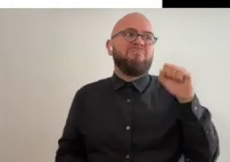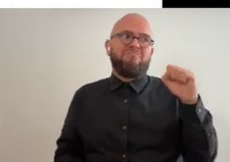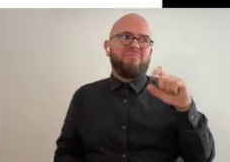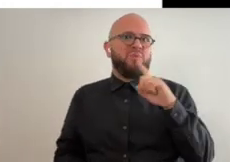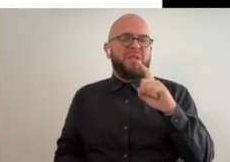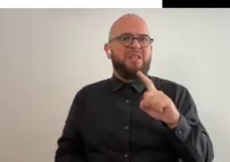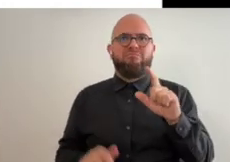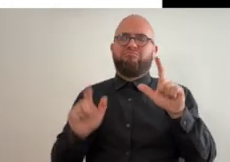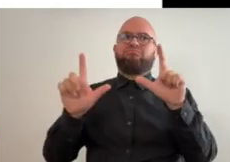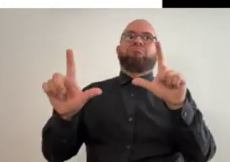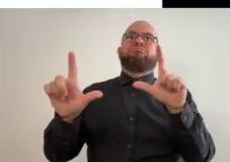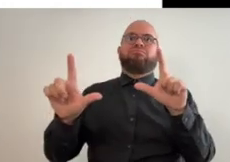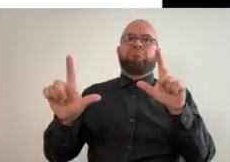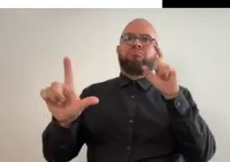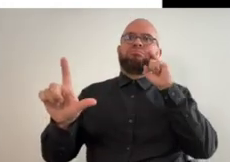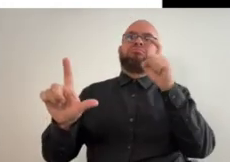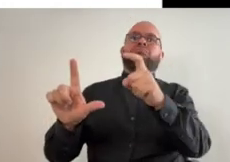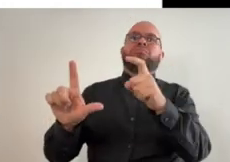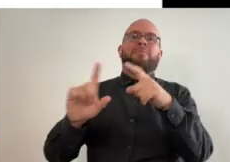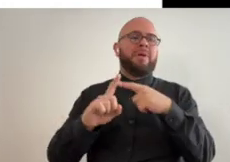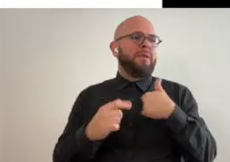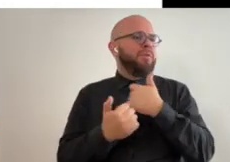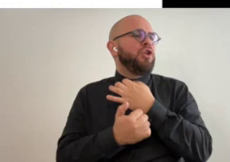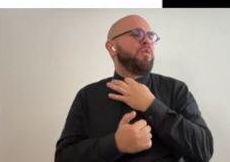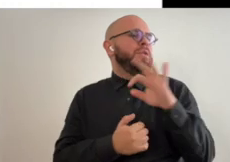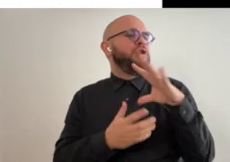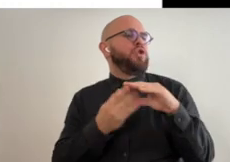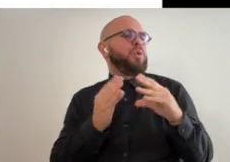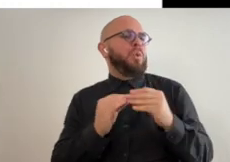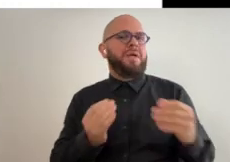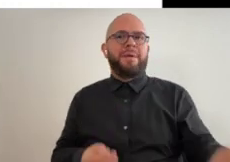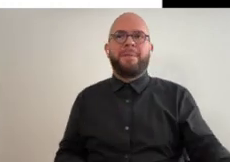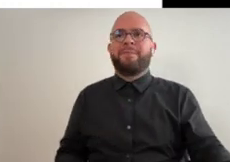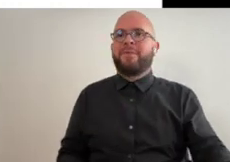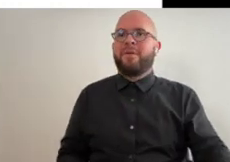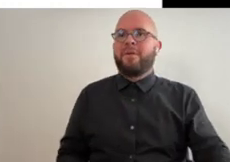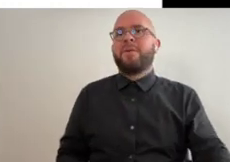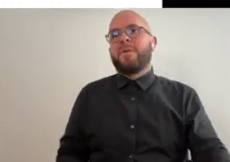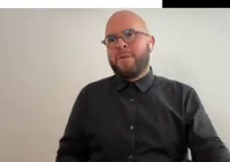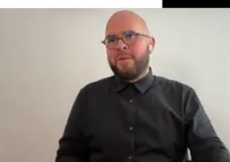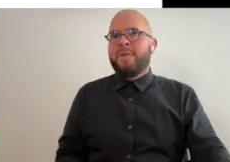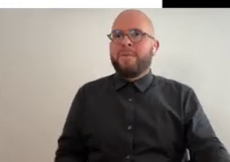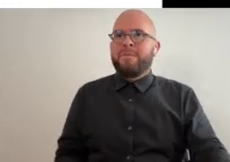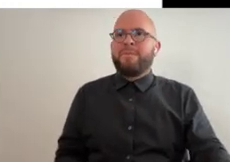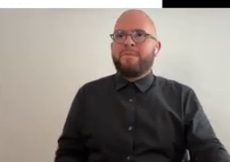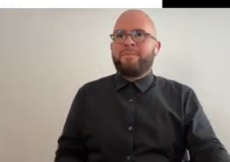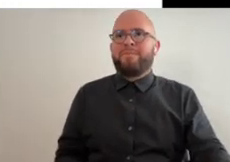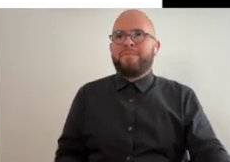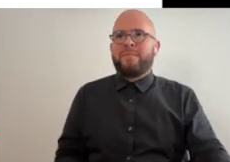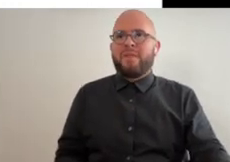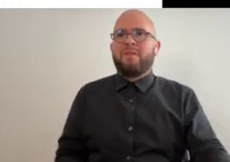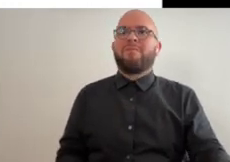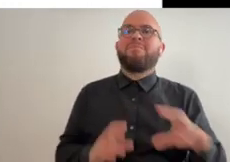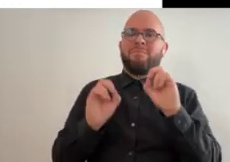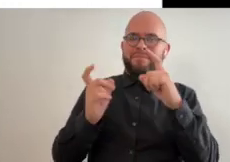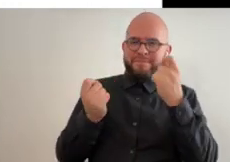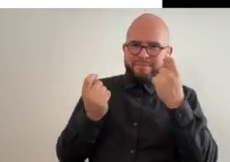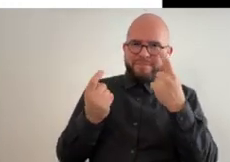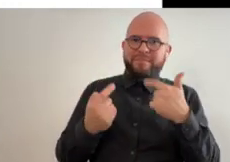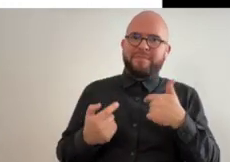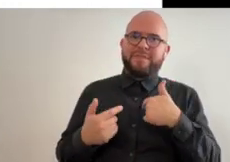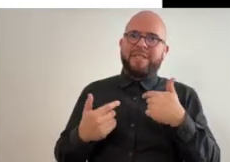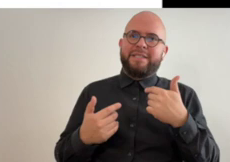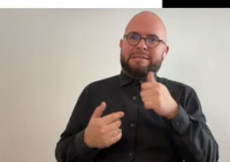yes i love it it's just so striking but i'd love your story about it okay so yeah so